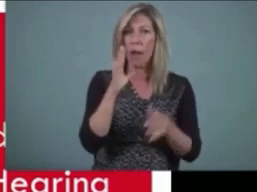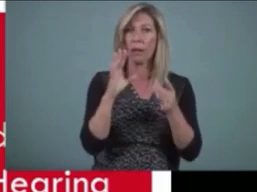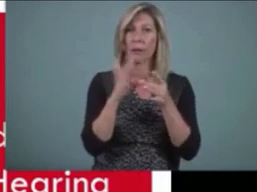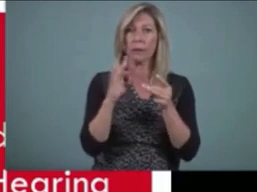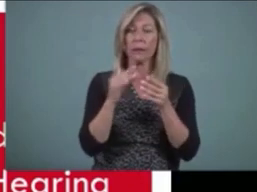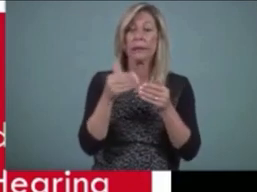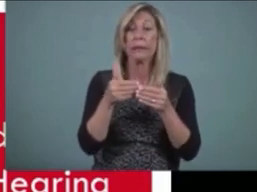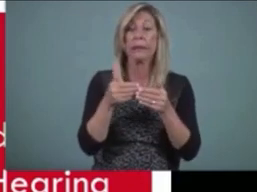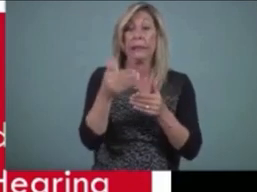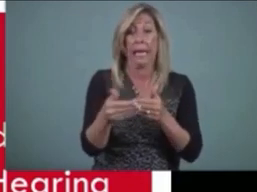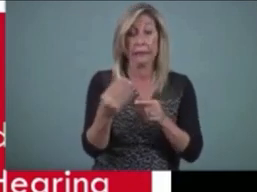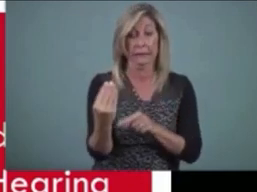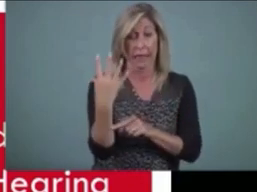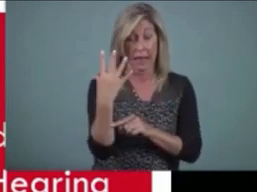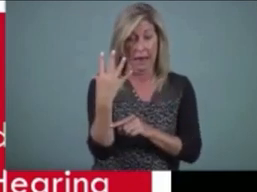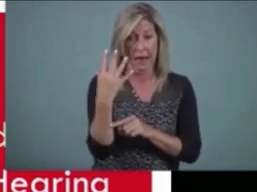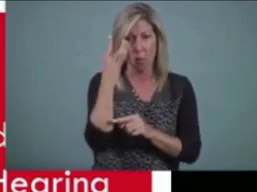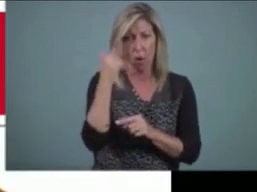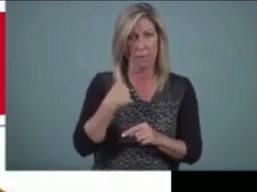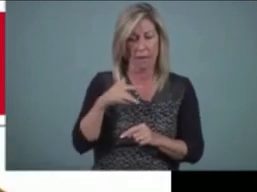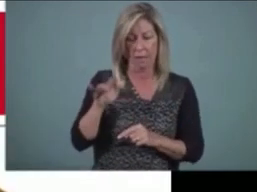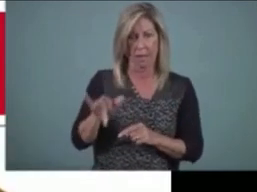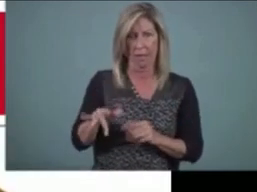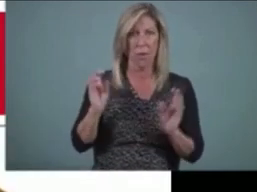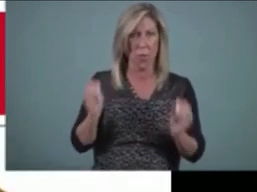on my own. So if we can go to the next slide.